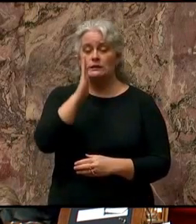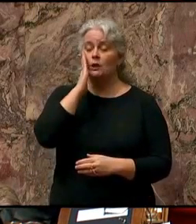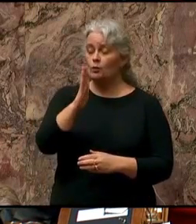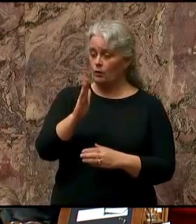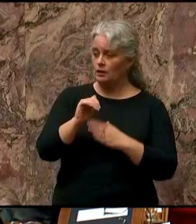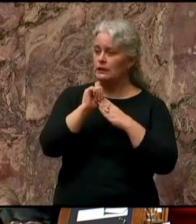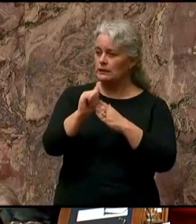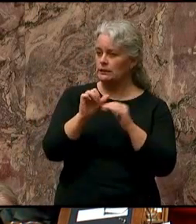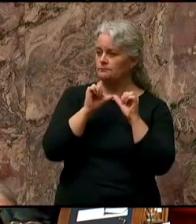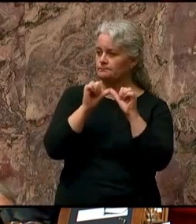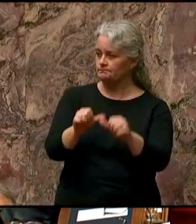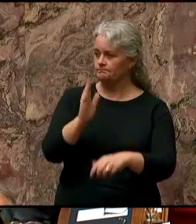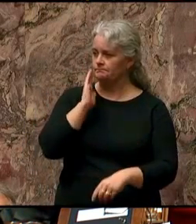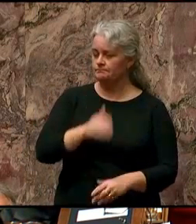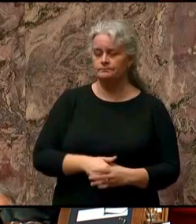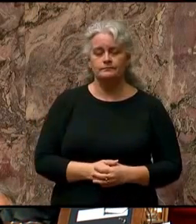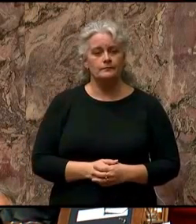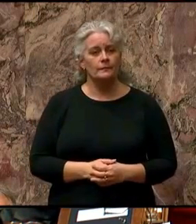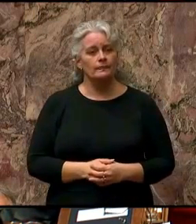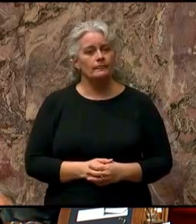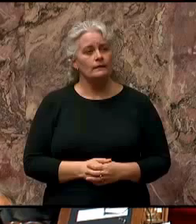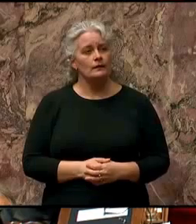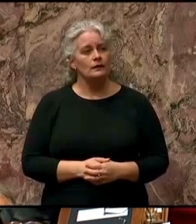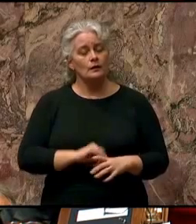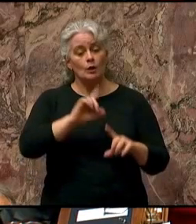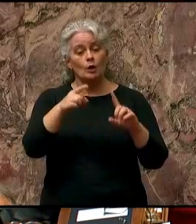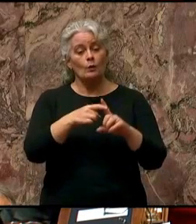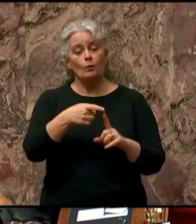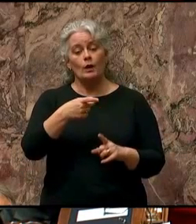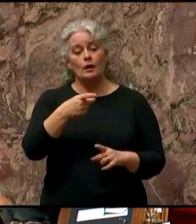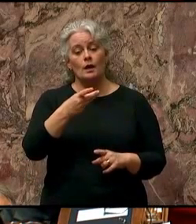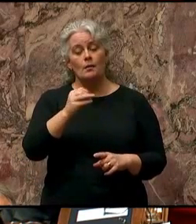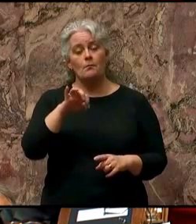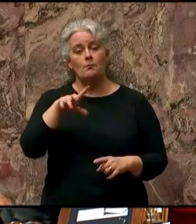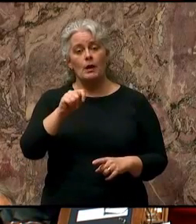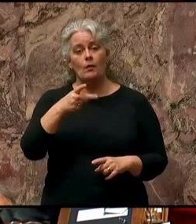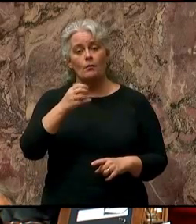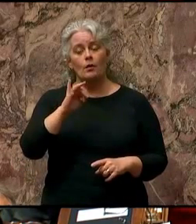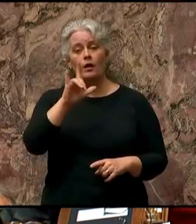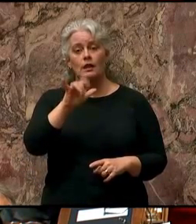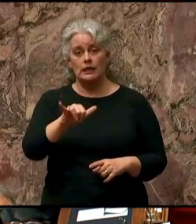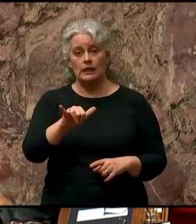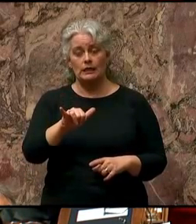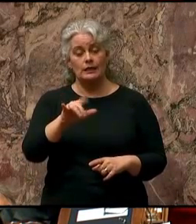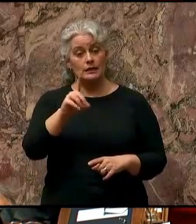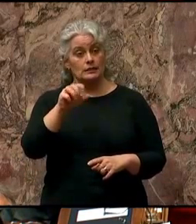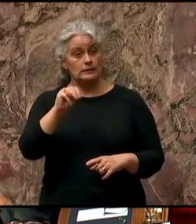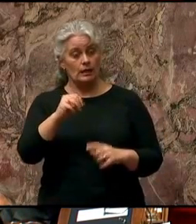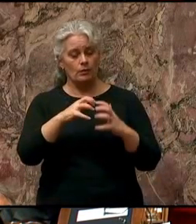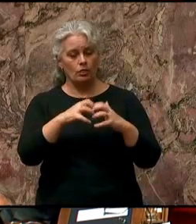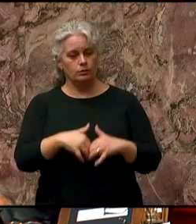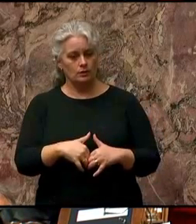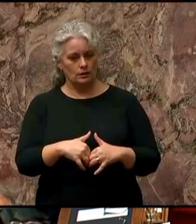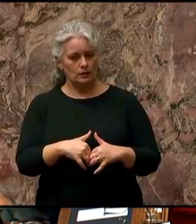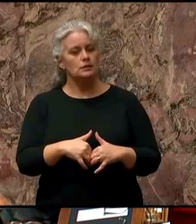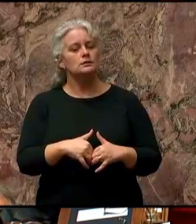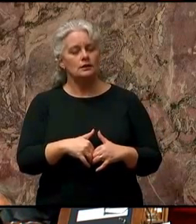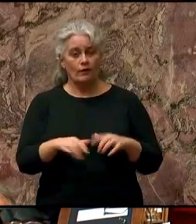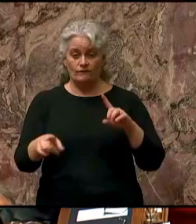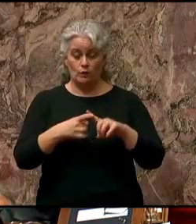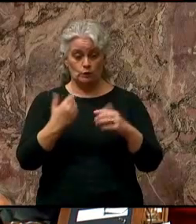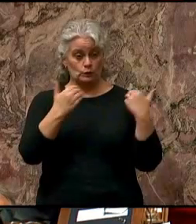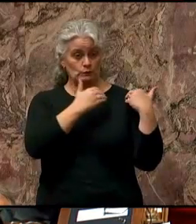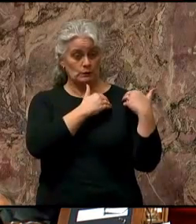to lead. When the dam failed at Mount Pauley, our first responsibility was tending to the needs of the community,